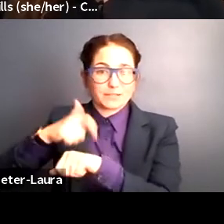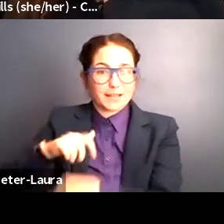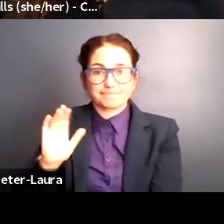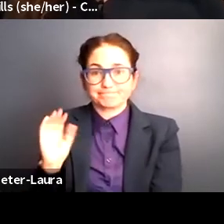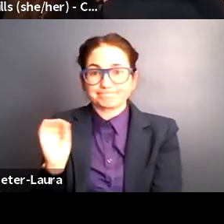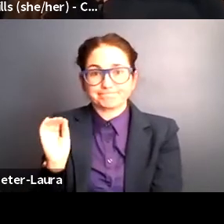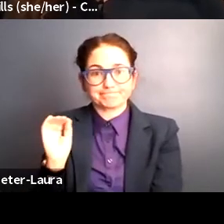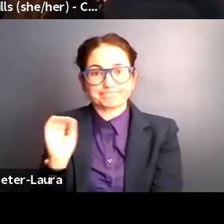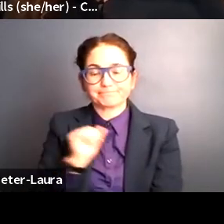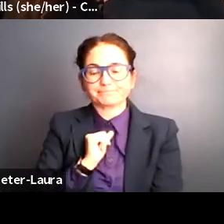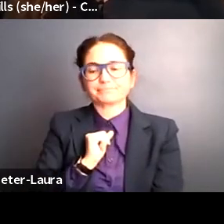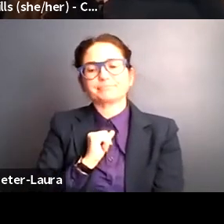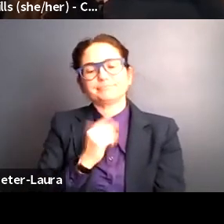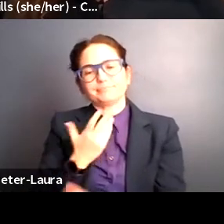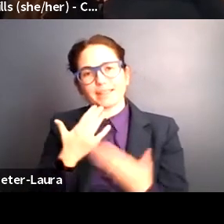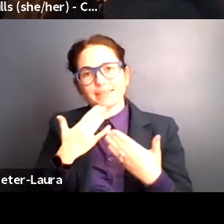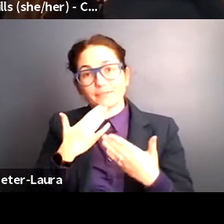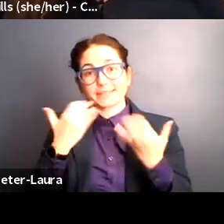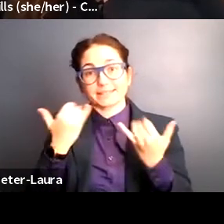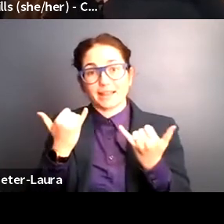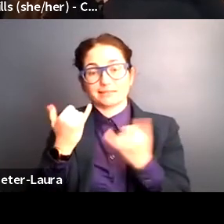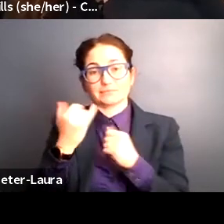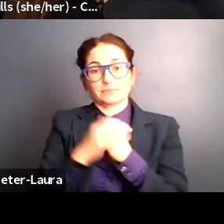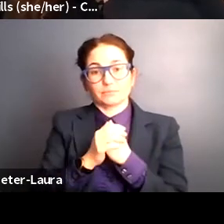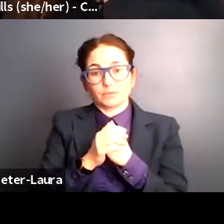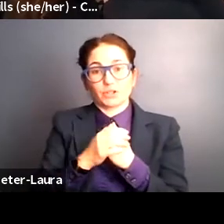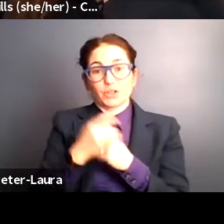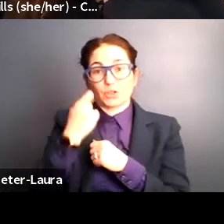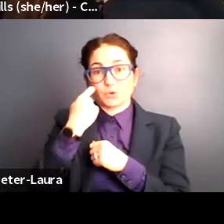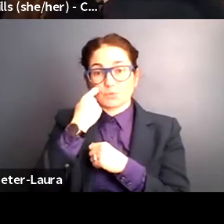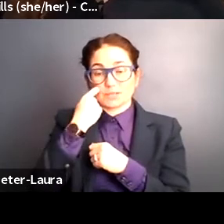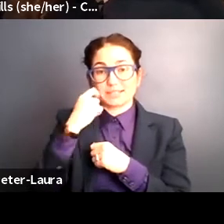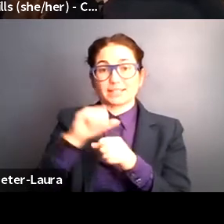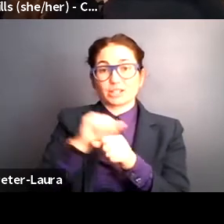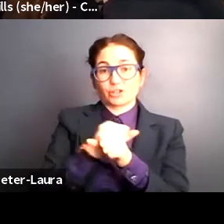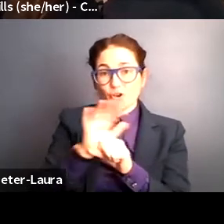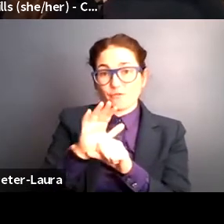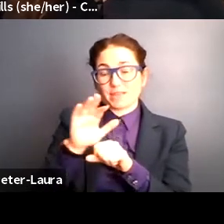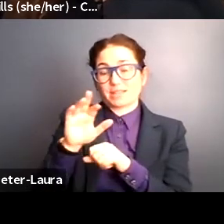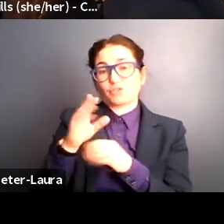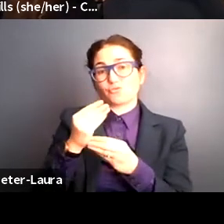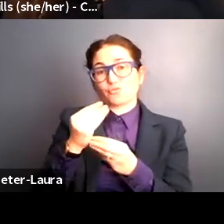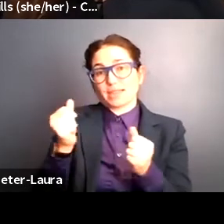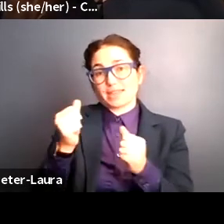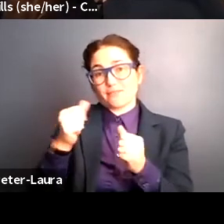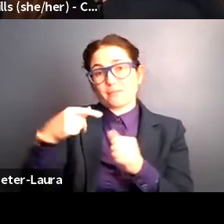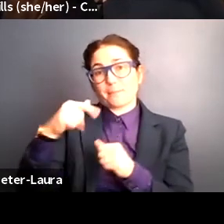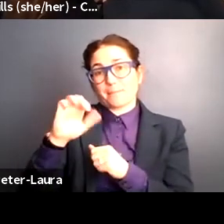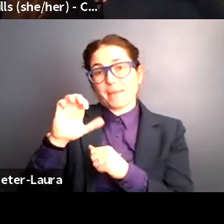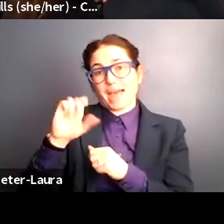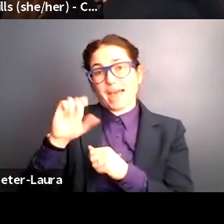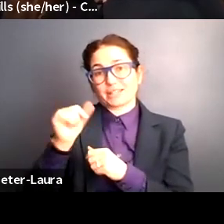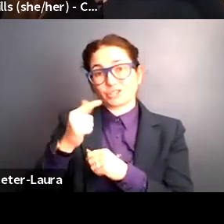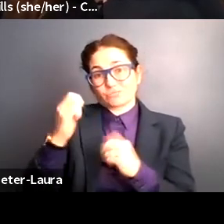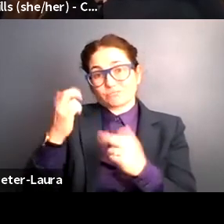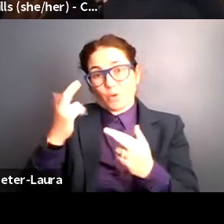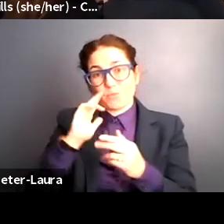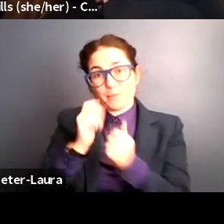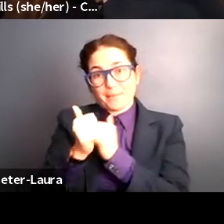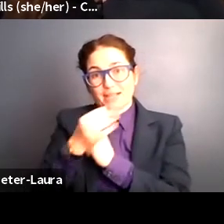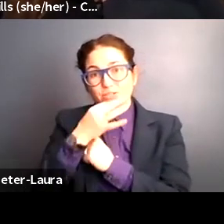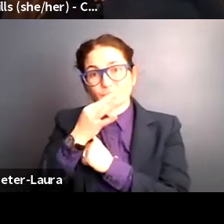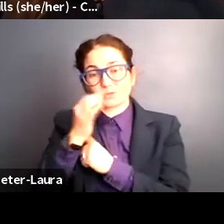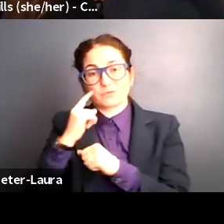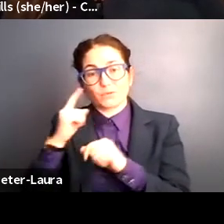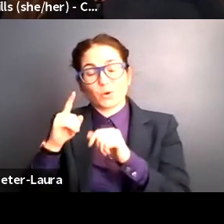the current COVID relief package that was passed by the House and that we are hoping is passed by the Senate does include dedicated funding